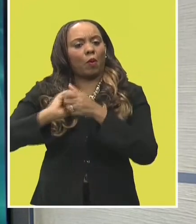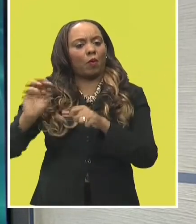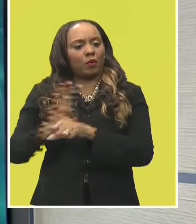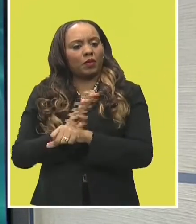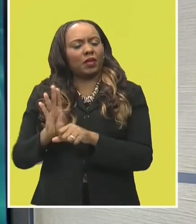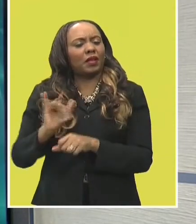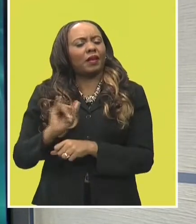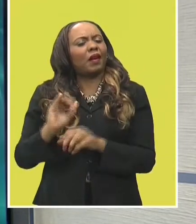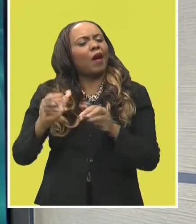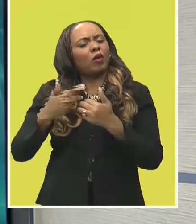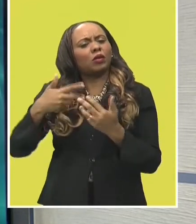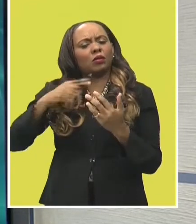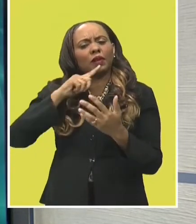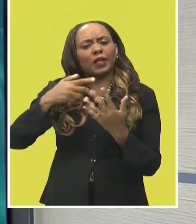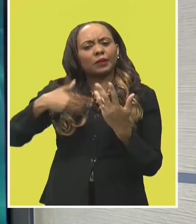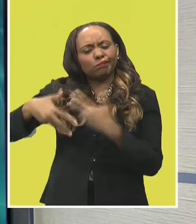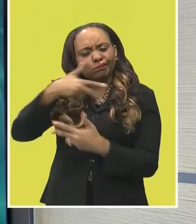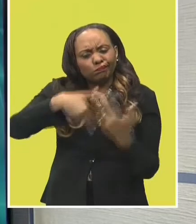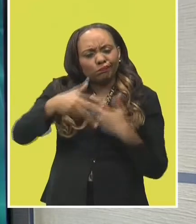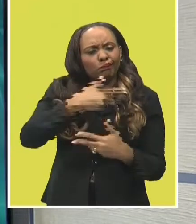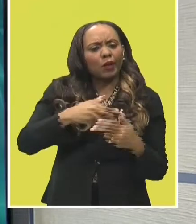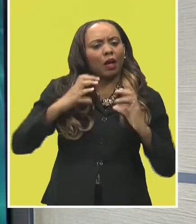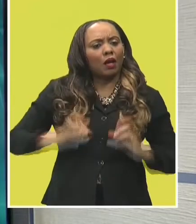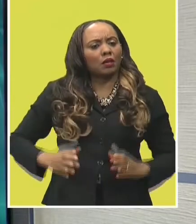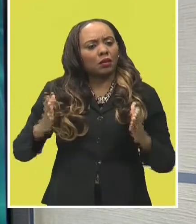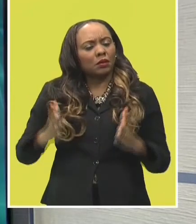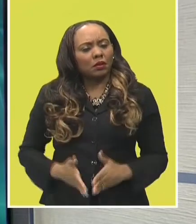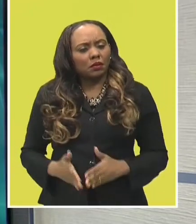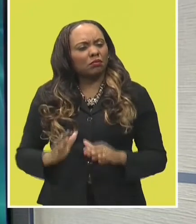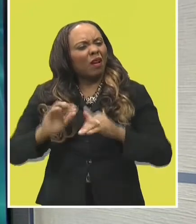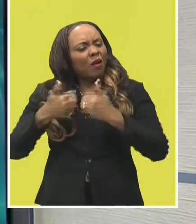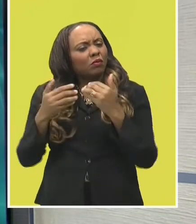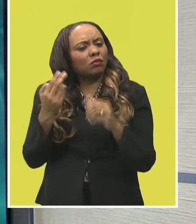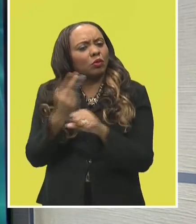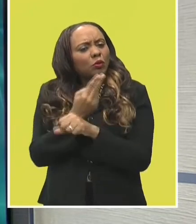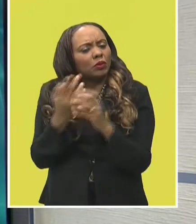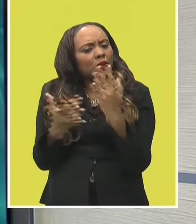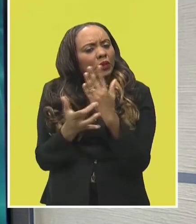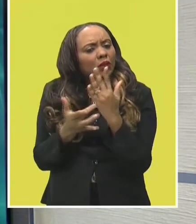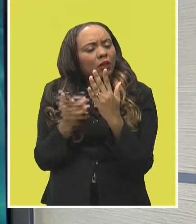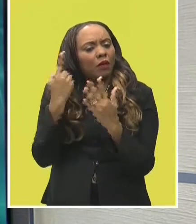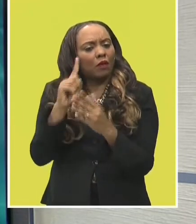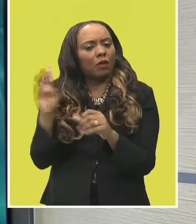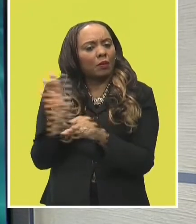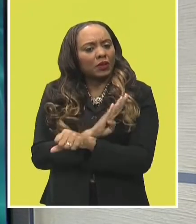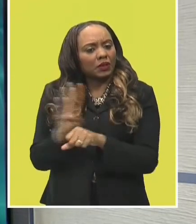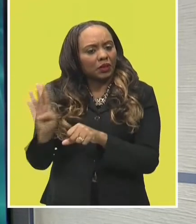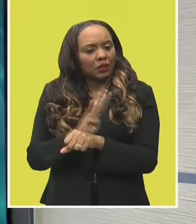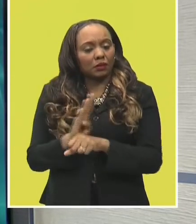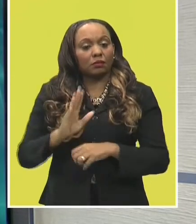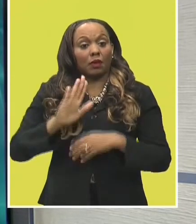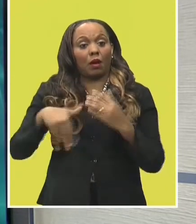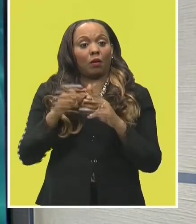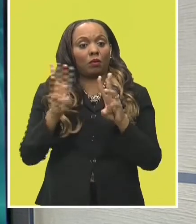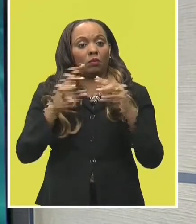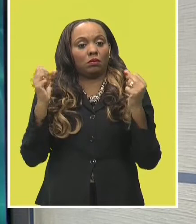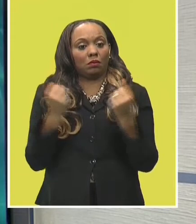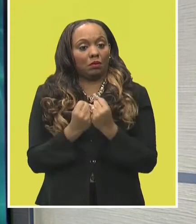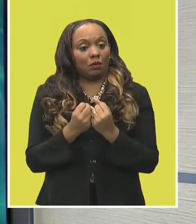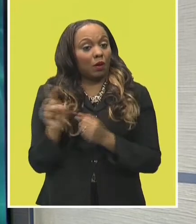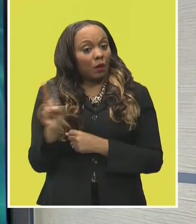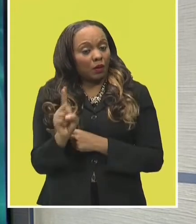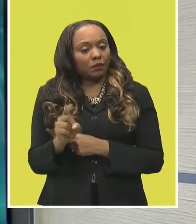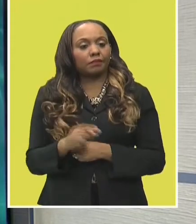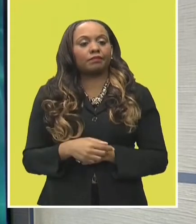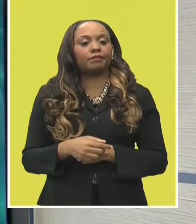attract and engage customers, to how to use technology to promote businesses. All workshop sessions will be taking place at the